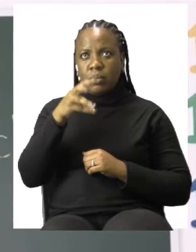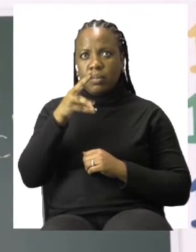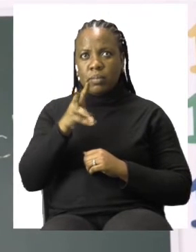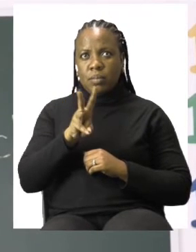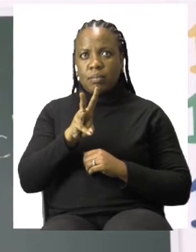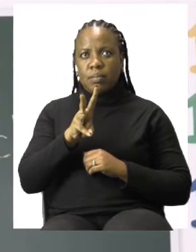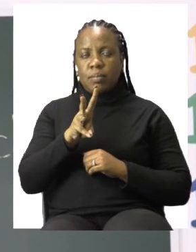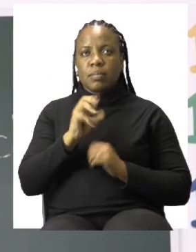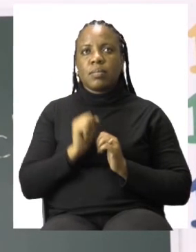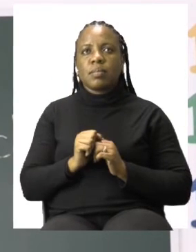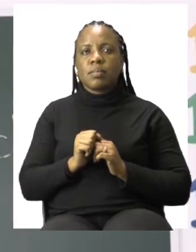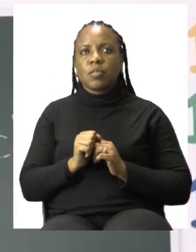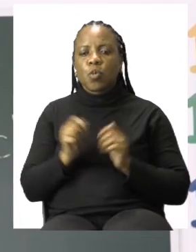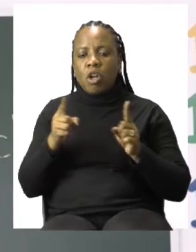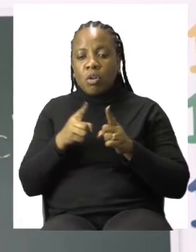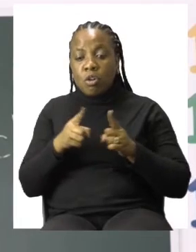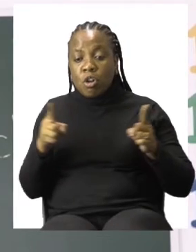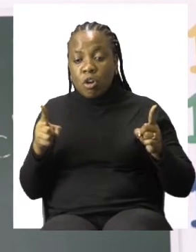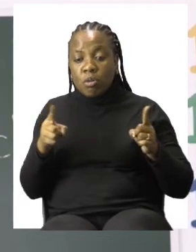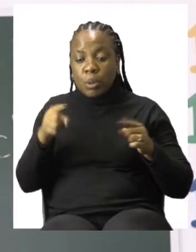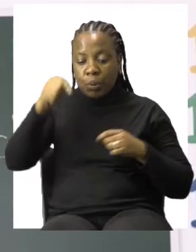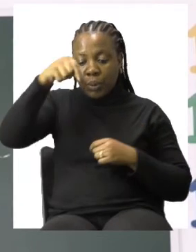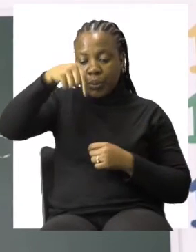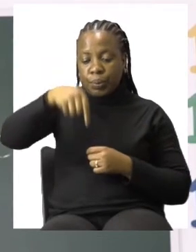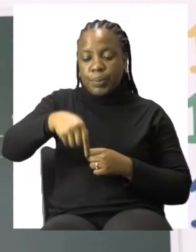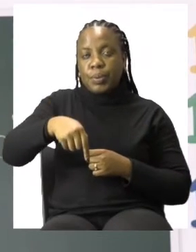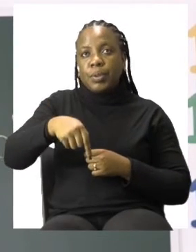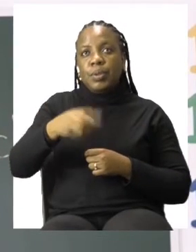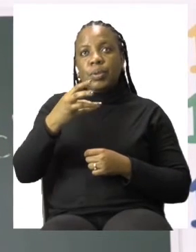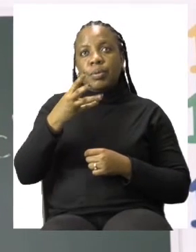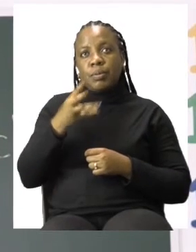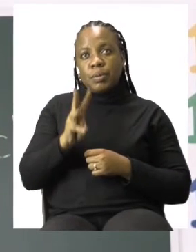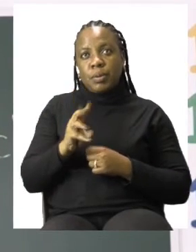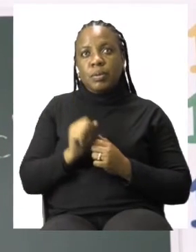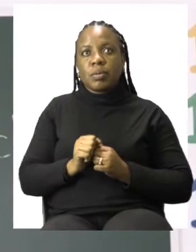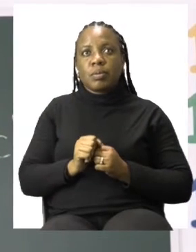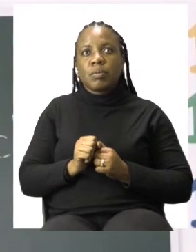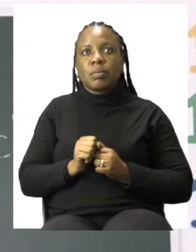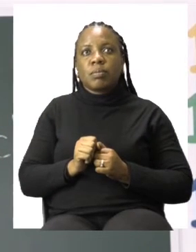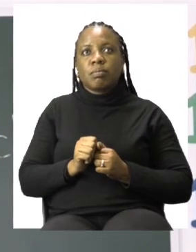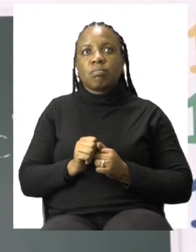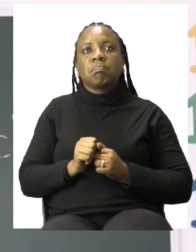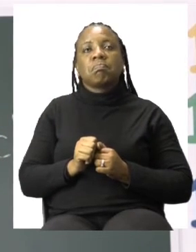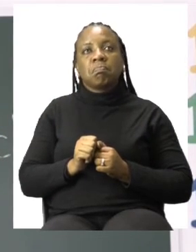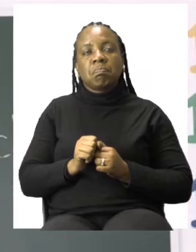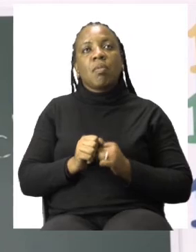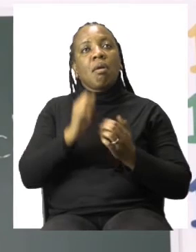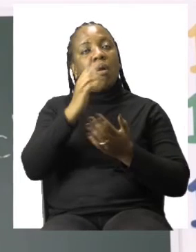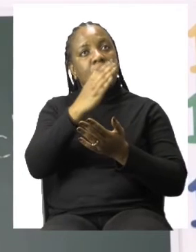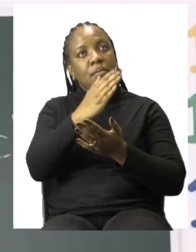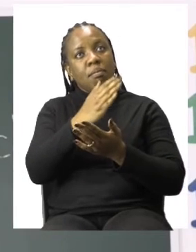Now we say instead of o'clock when it's 12, we now say half